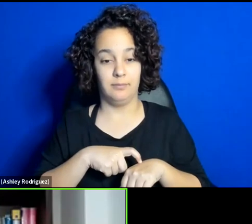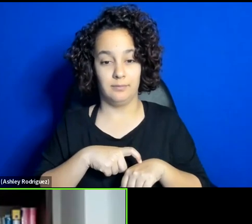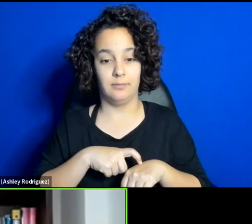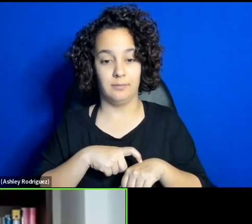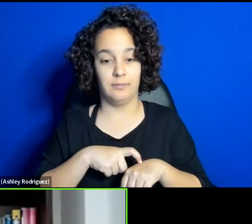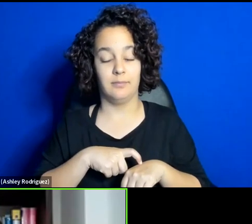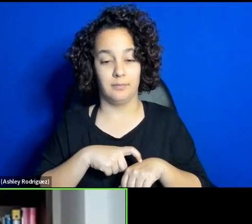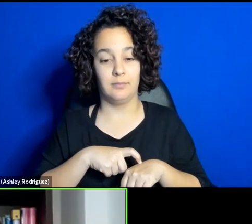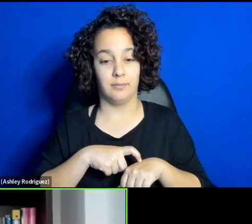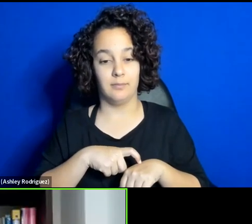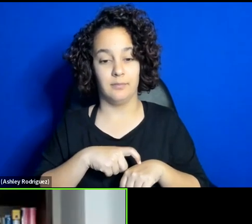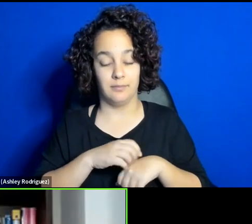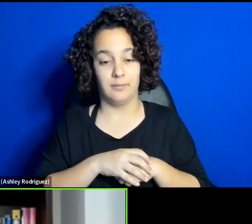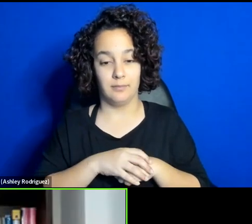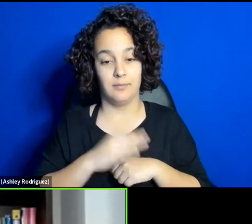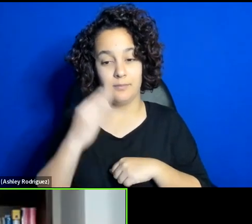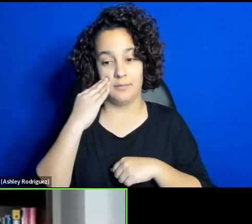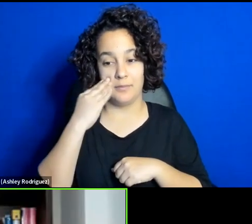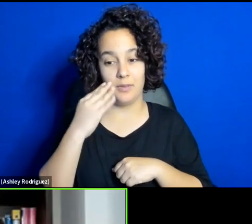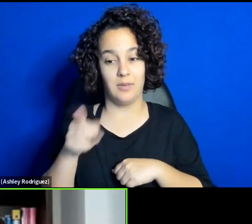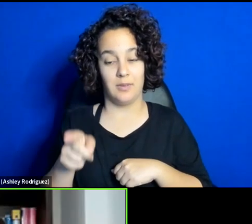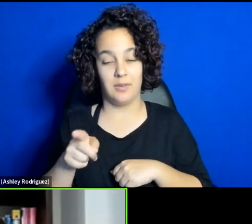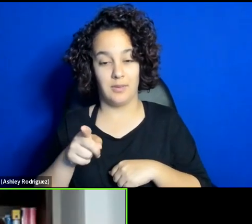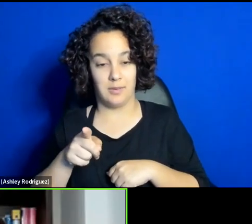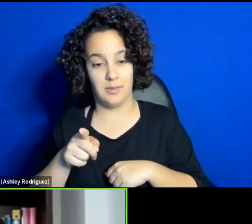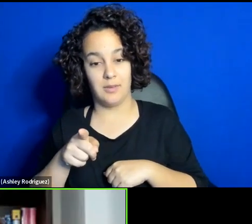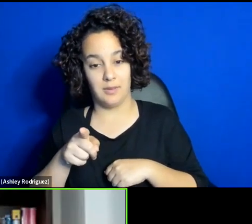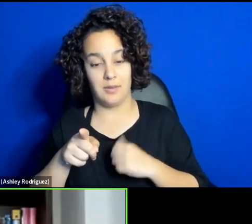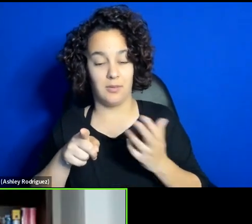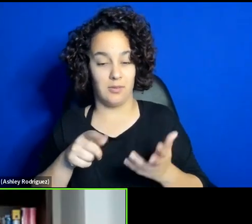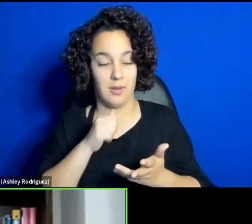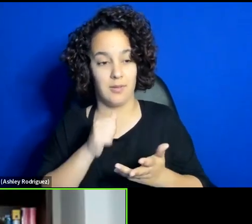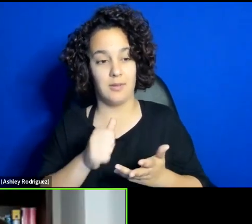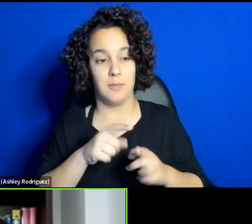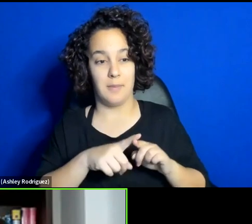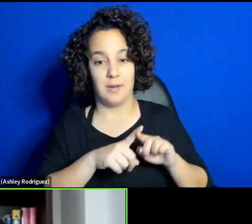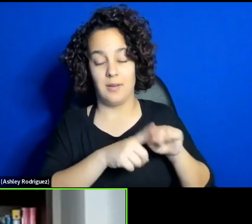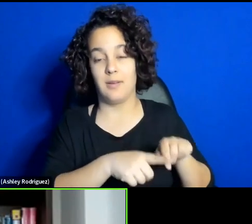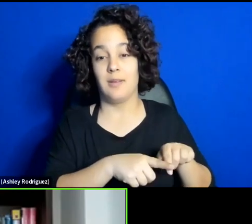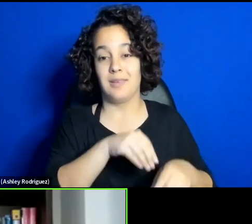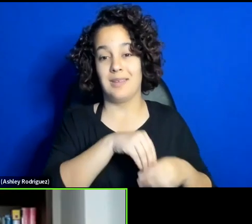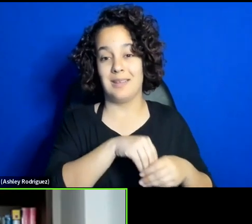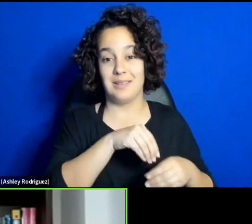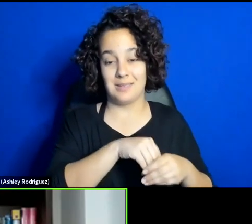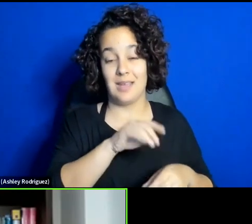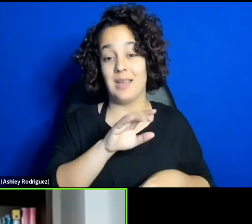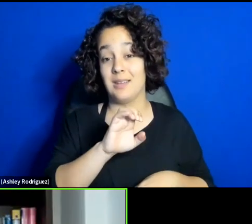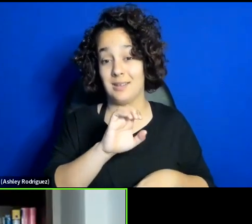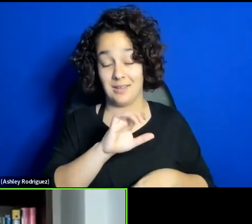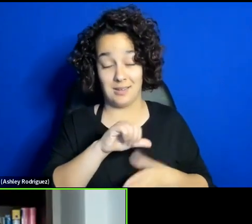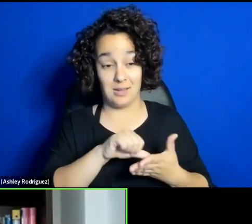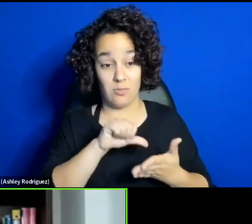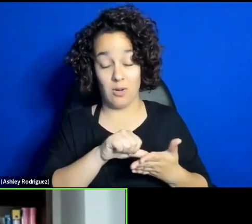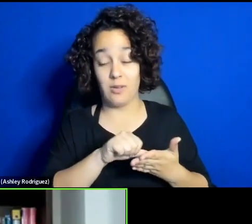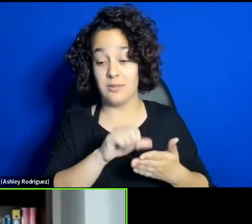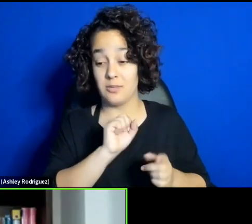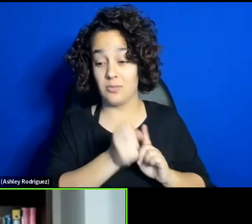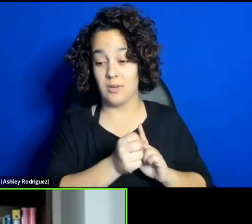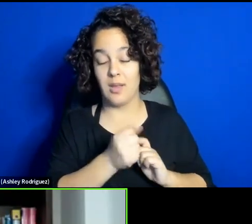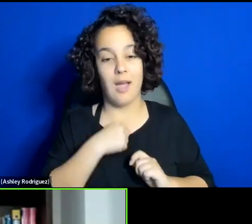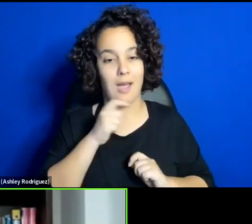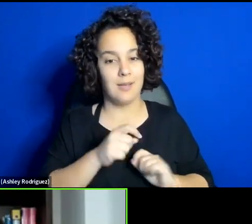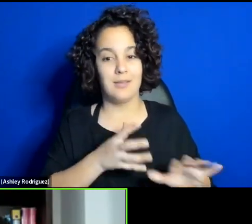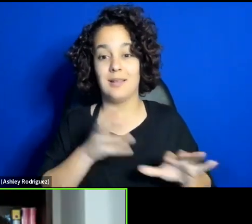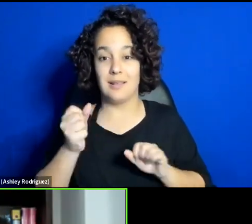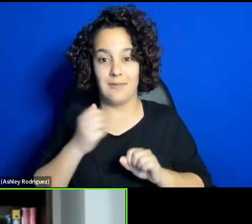inside Iran situation. I'm also a translator so that I can live my life by just doing